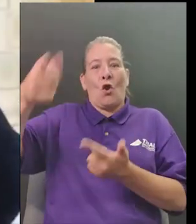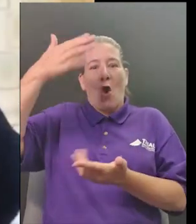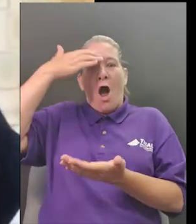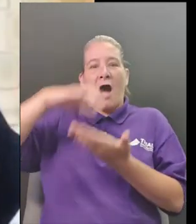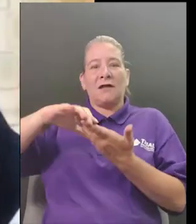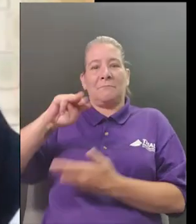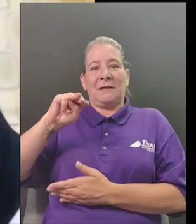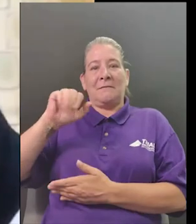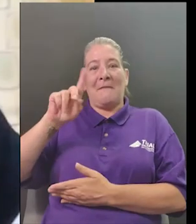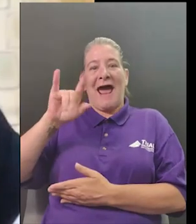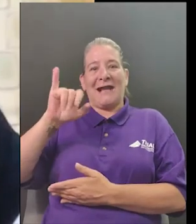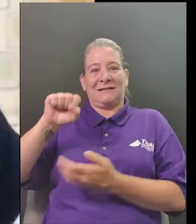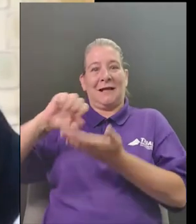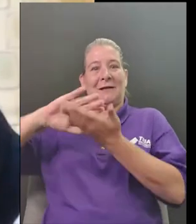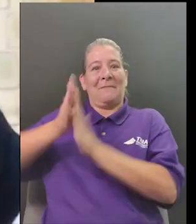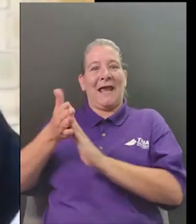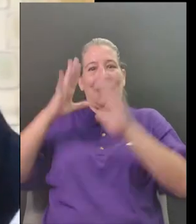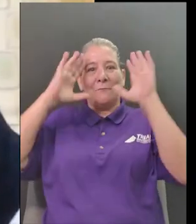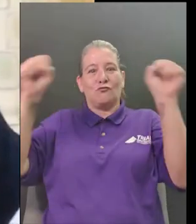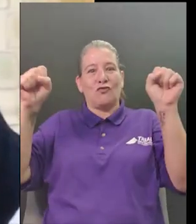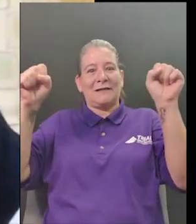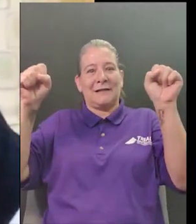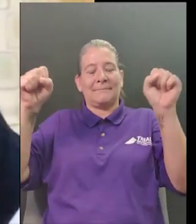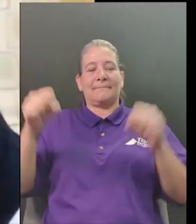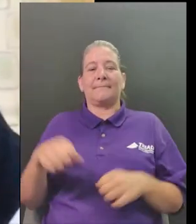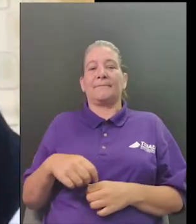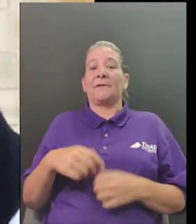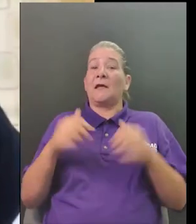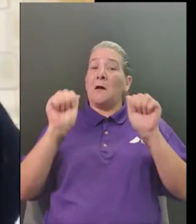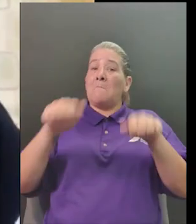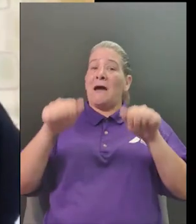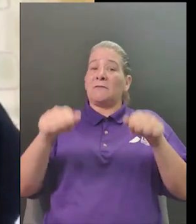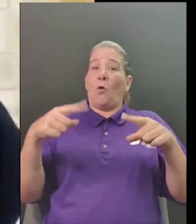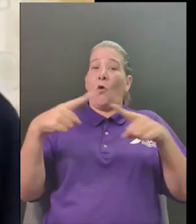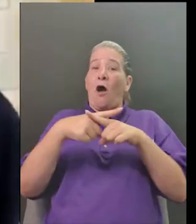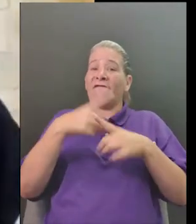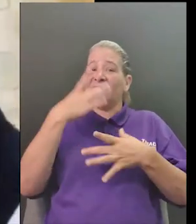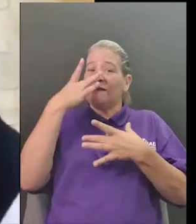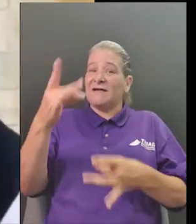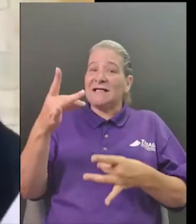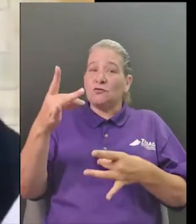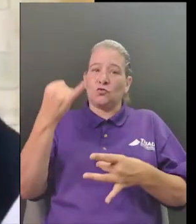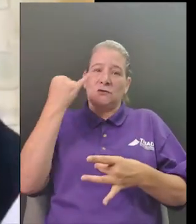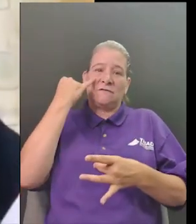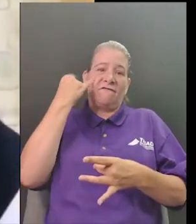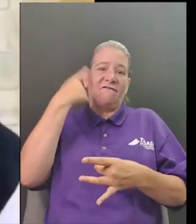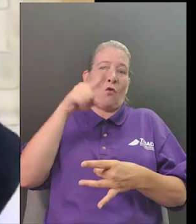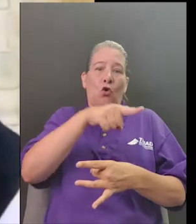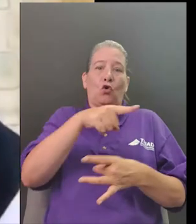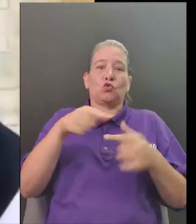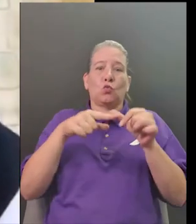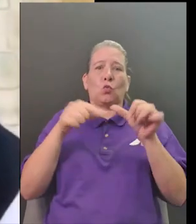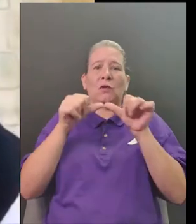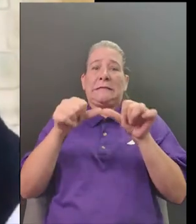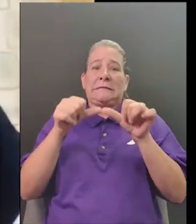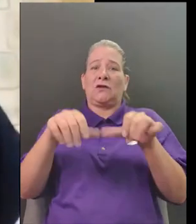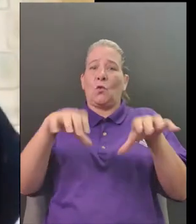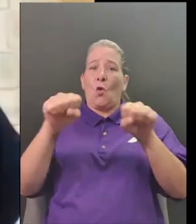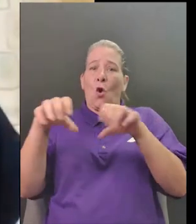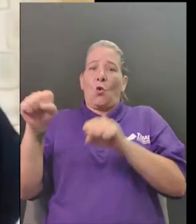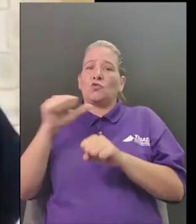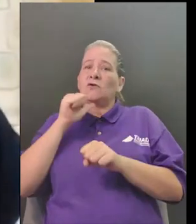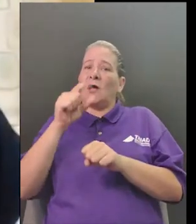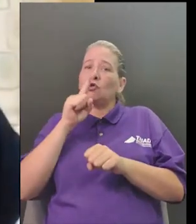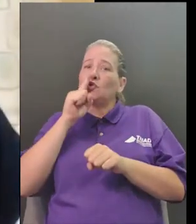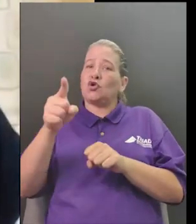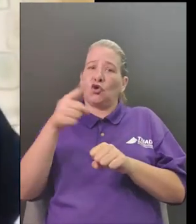with music um and celebration on the lawn and then sometimes the president first lady weren't there sometimes it's a